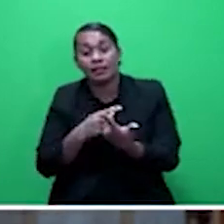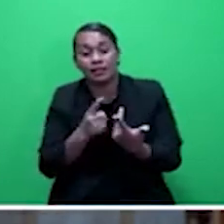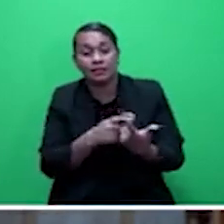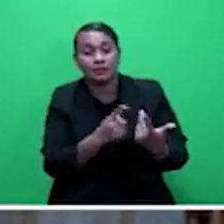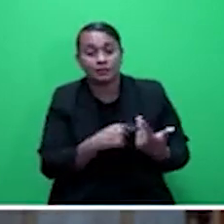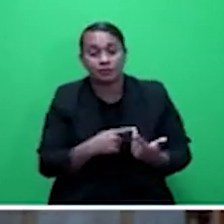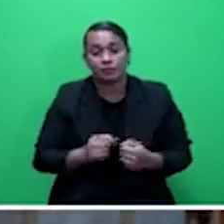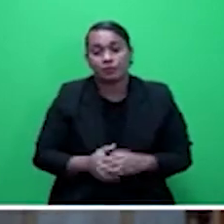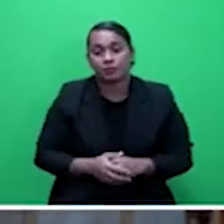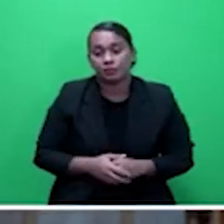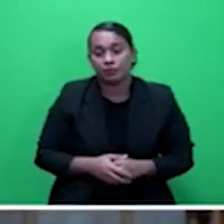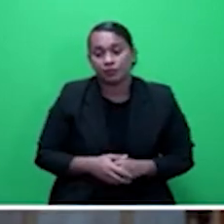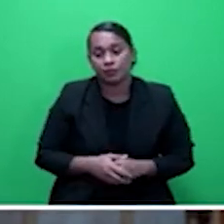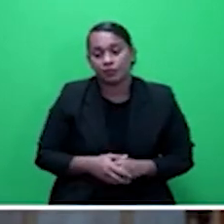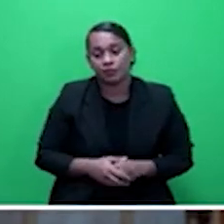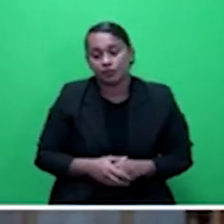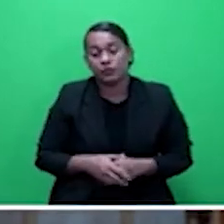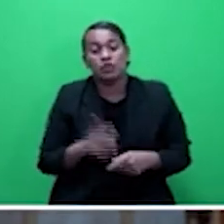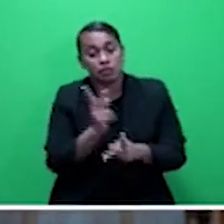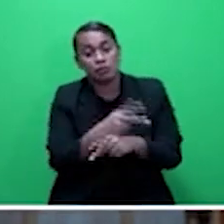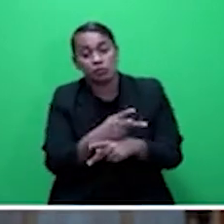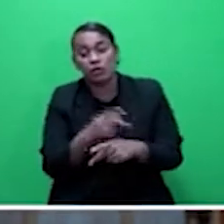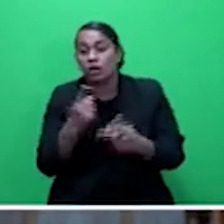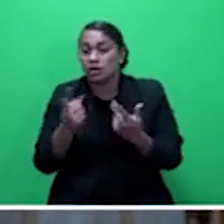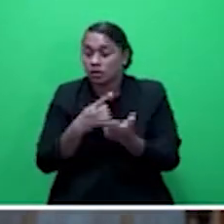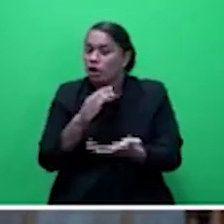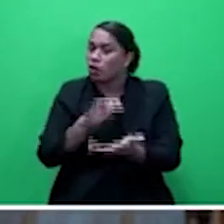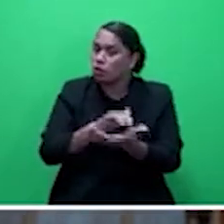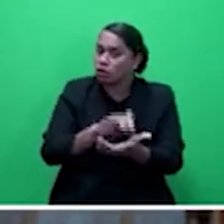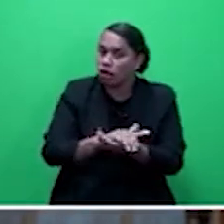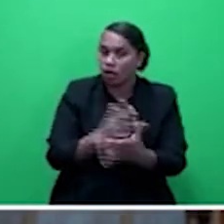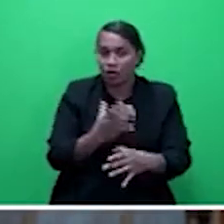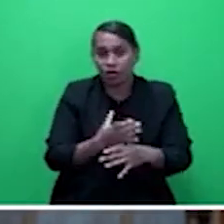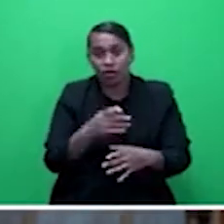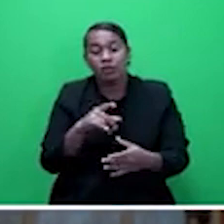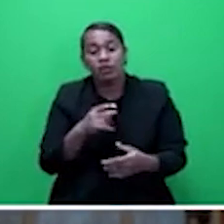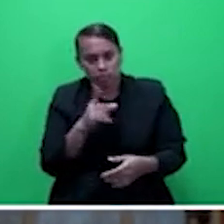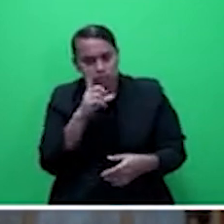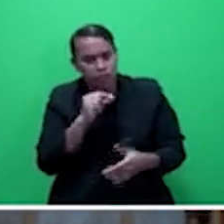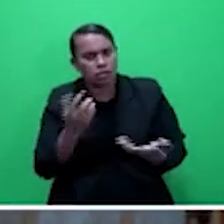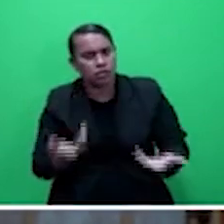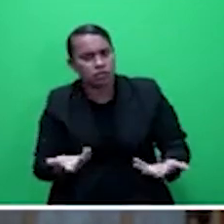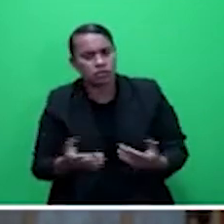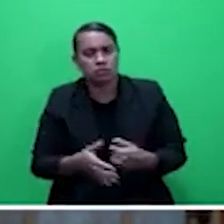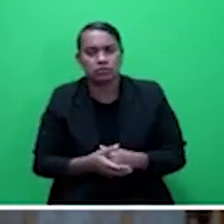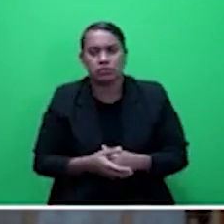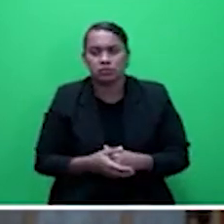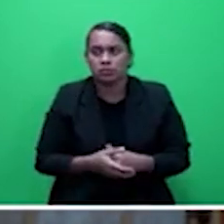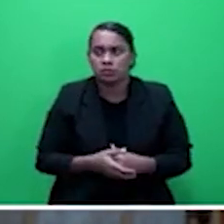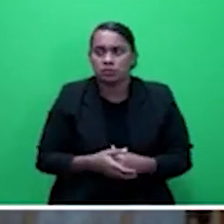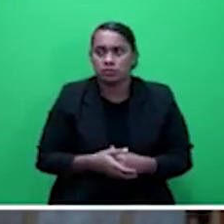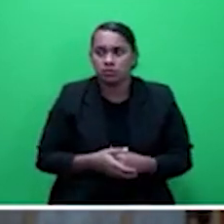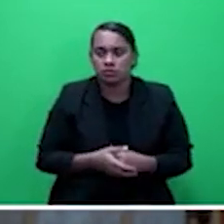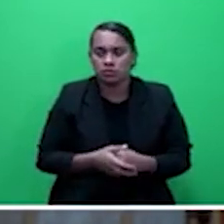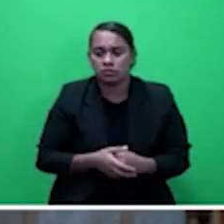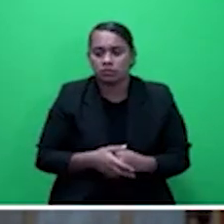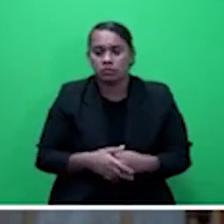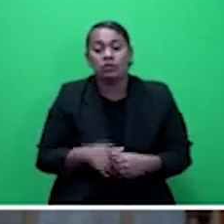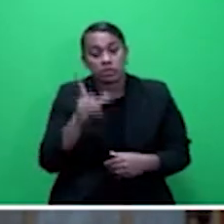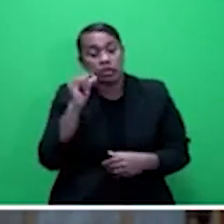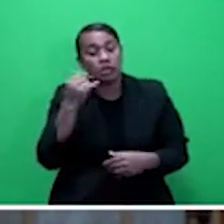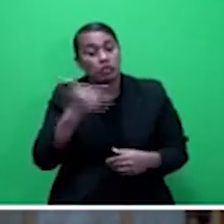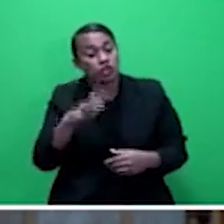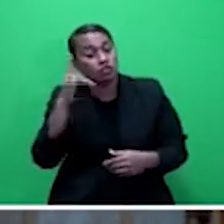I suppose producers such as young horn and root crop farmers. And we have already suggested that. And again,